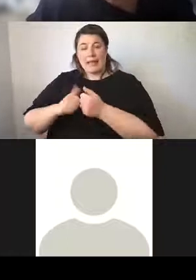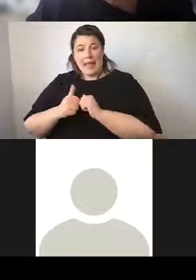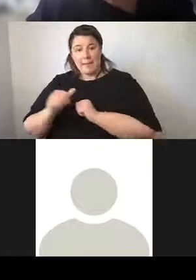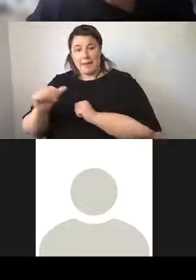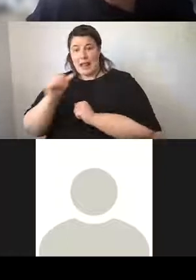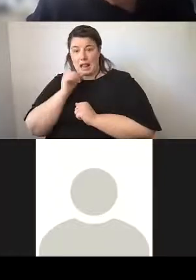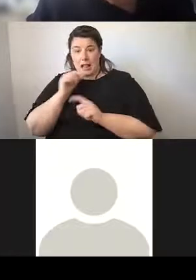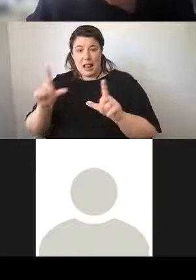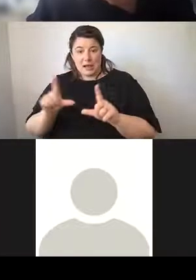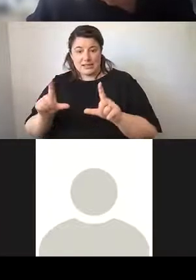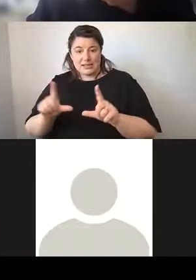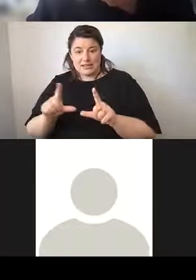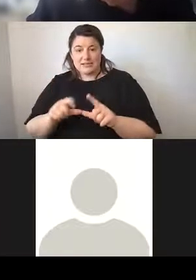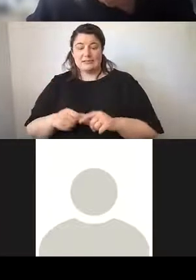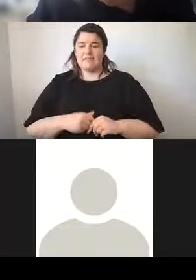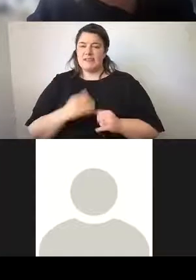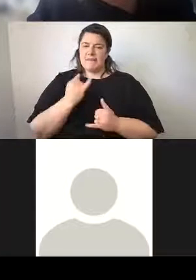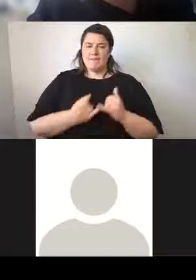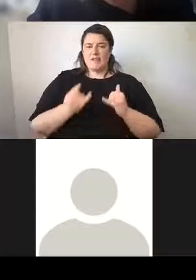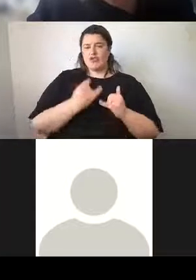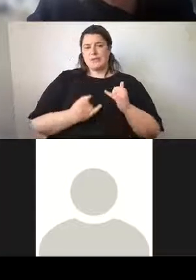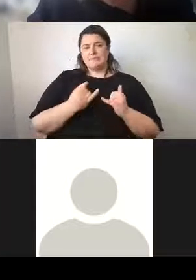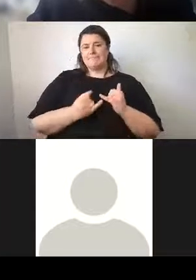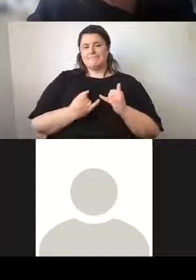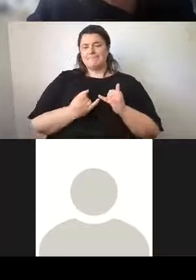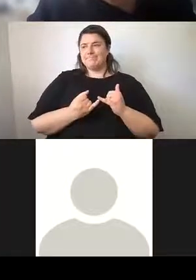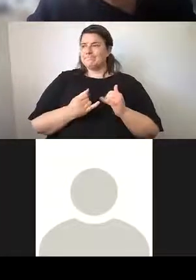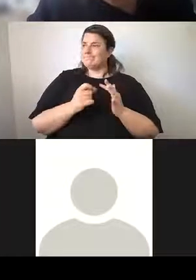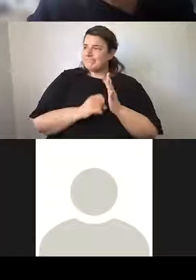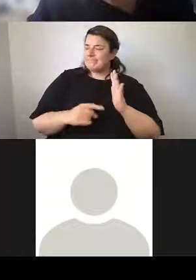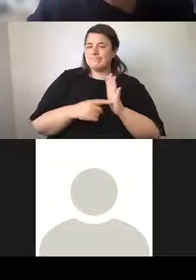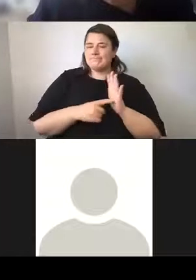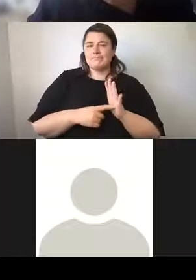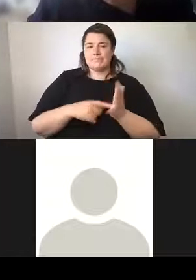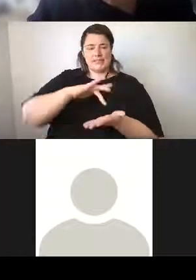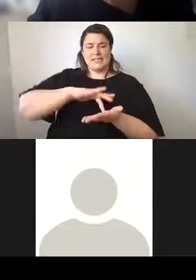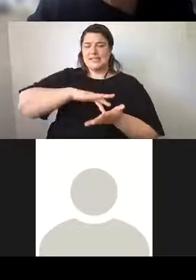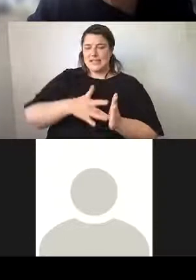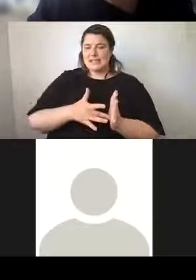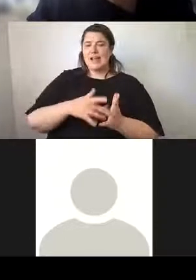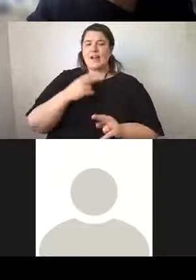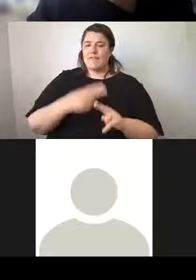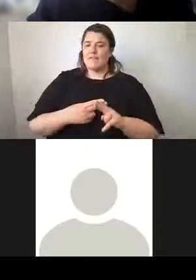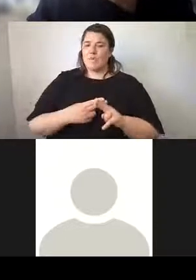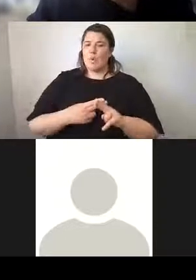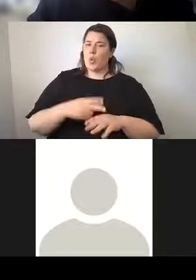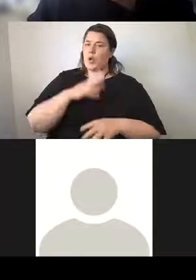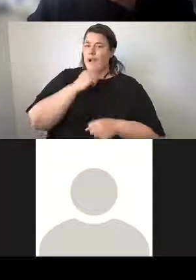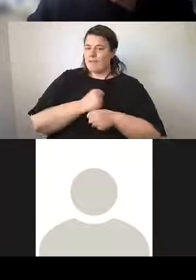It was a very significant centre for administration.